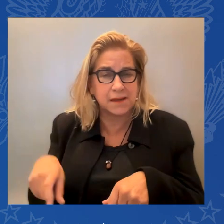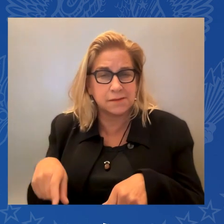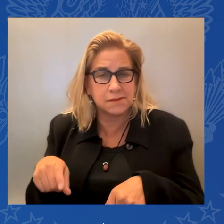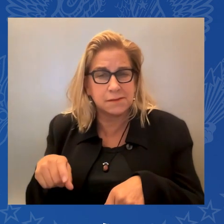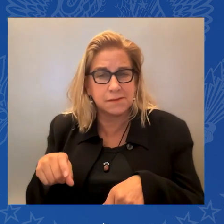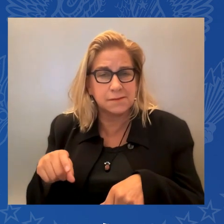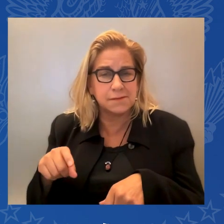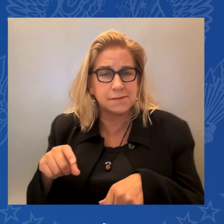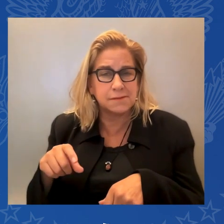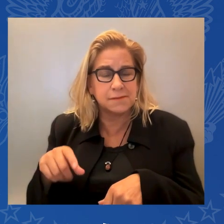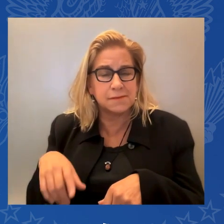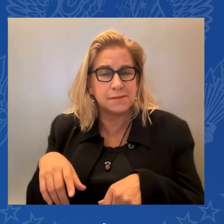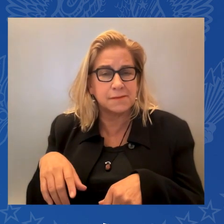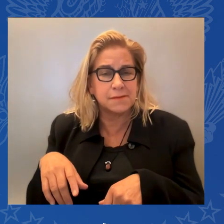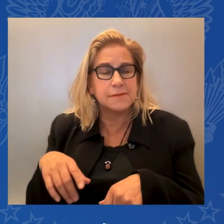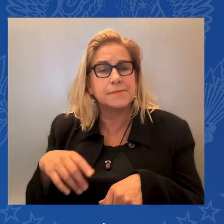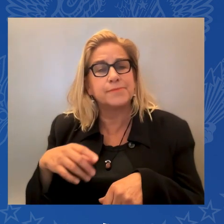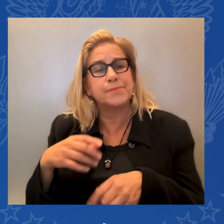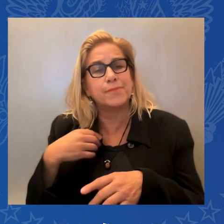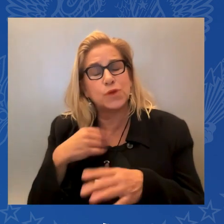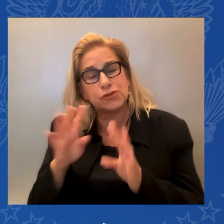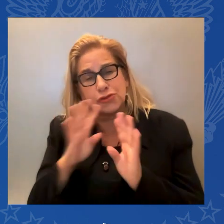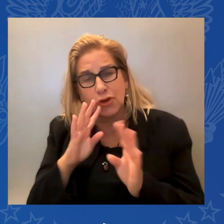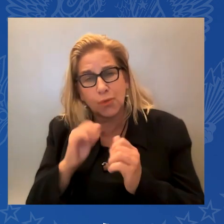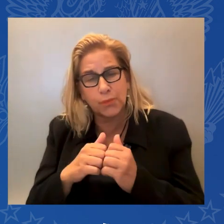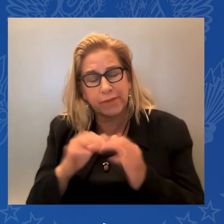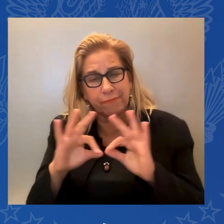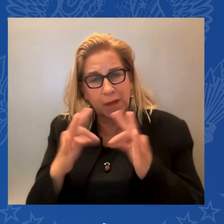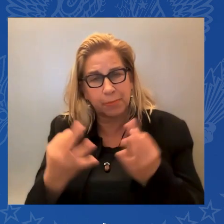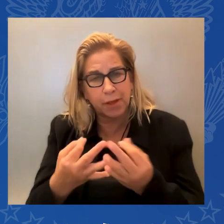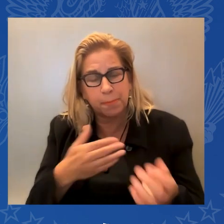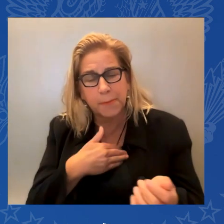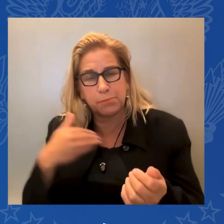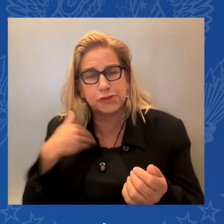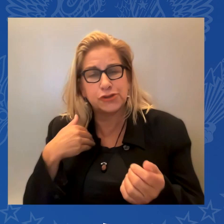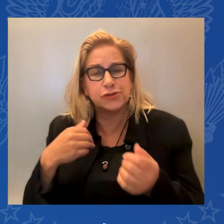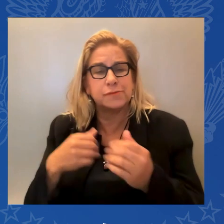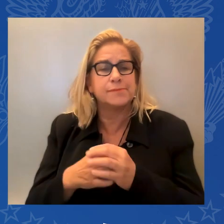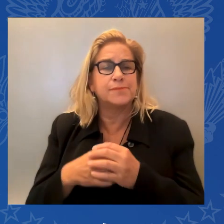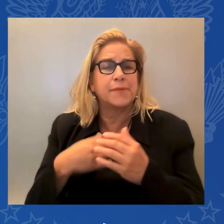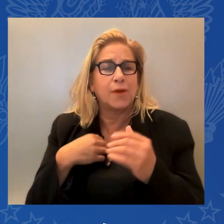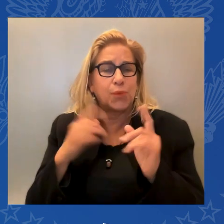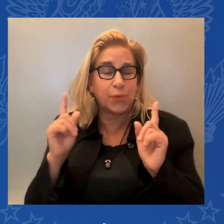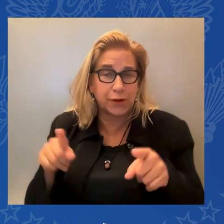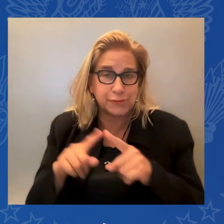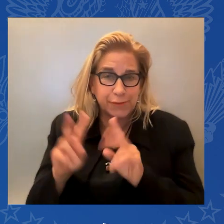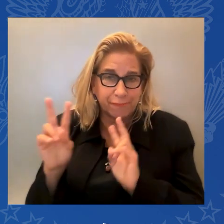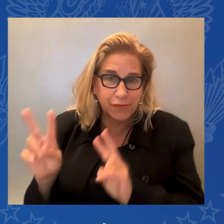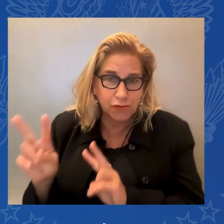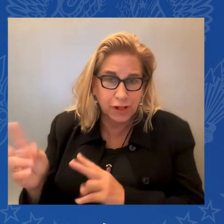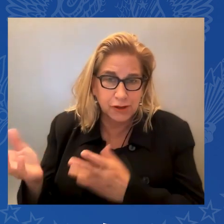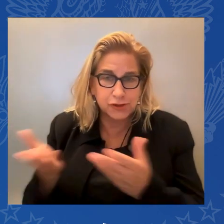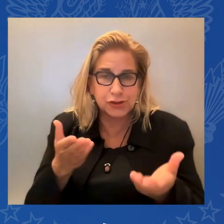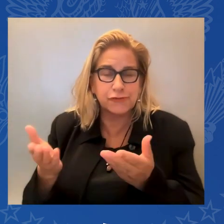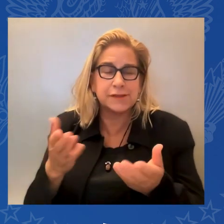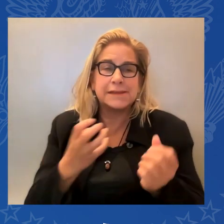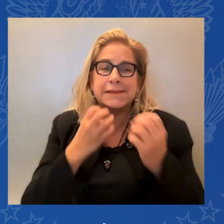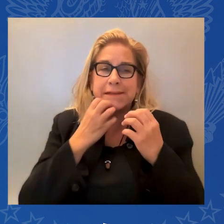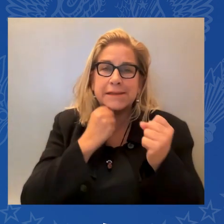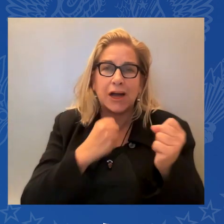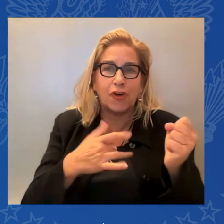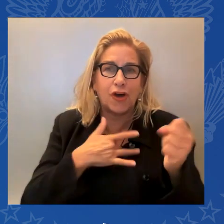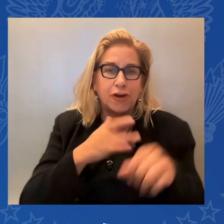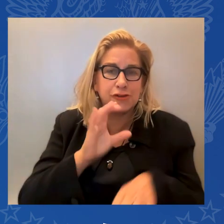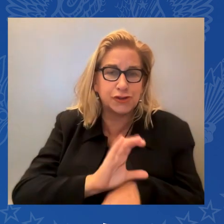service at the Sacred Heart Catholic Church. Just as we were leaving, Grandmom, as we were leaving the church, who had lost her granddaughter, gave me a